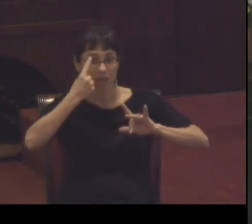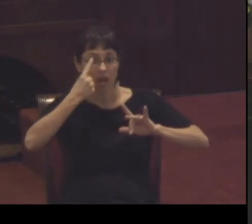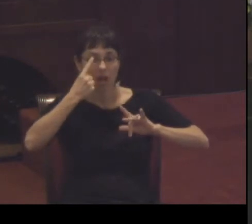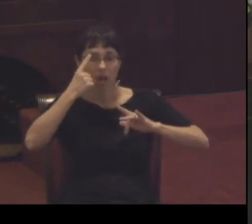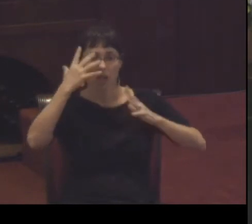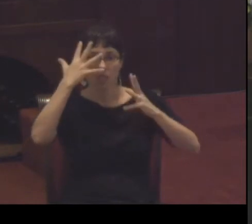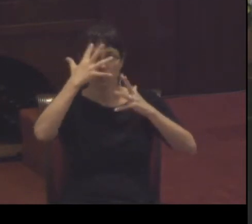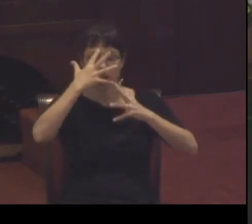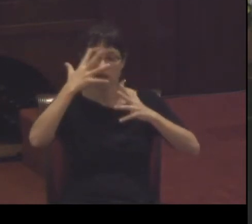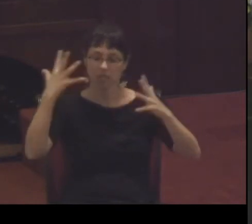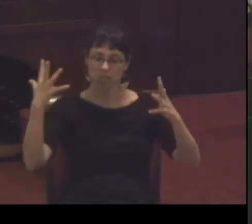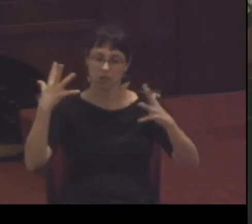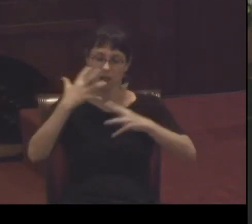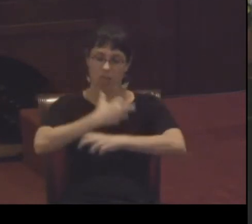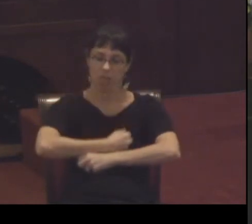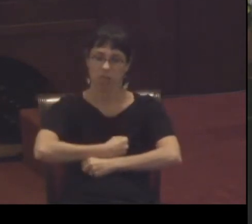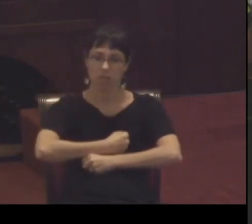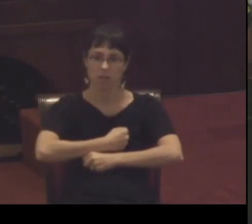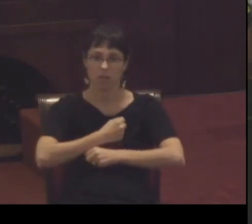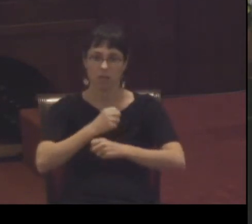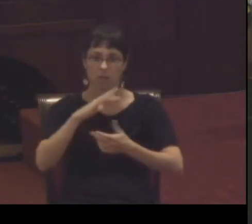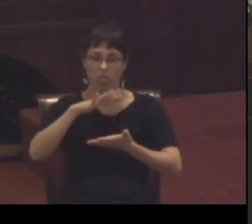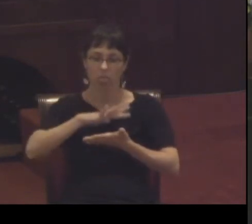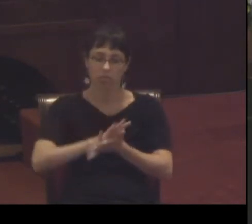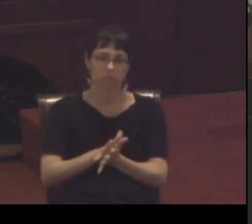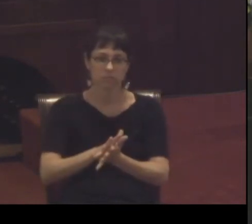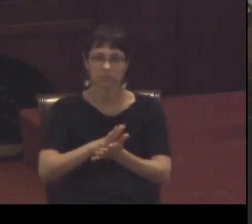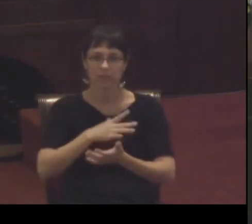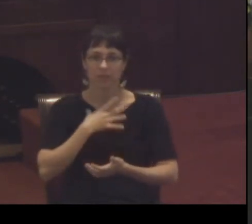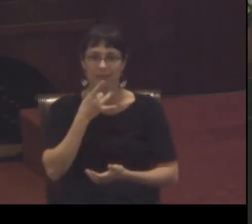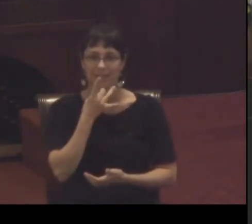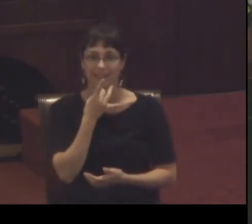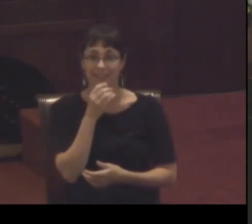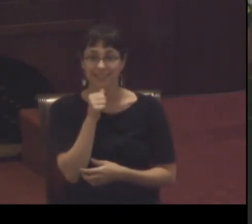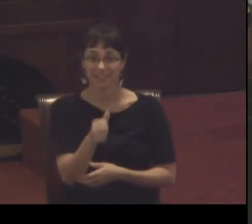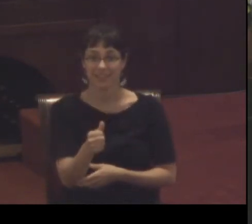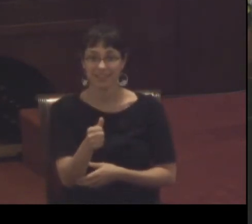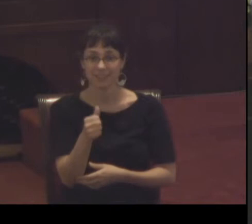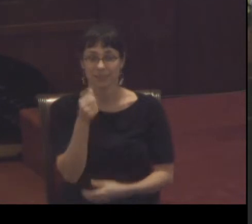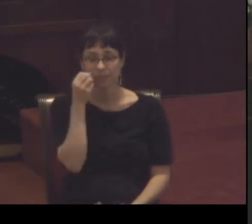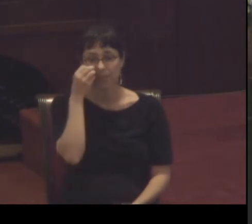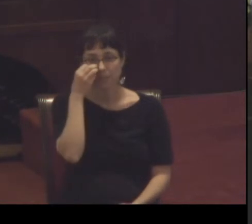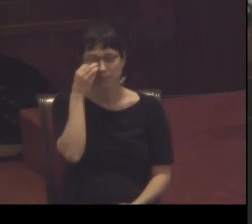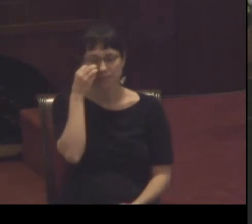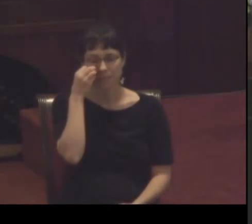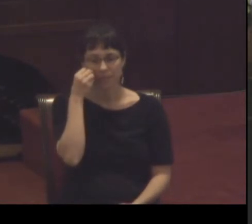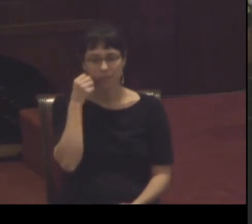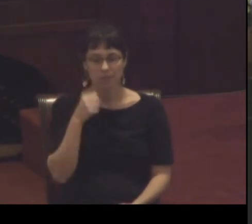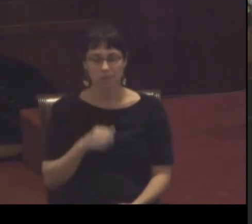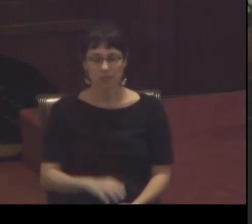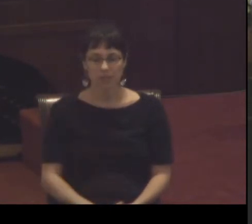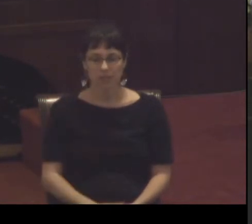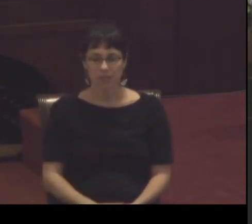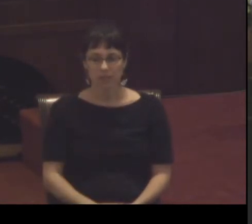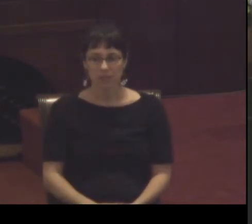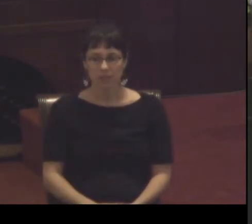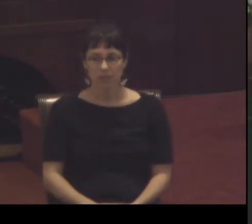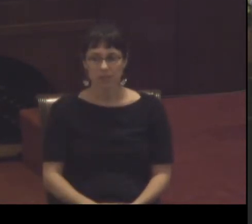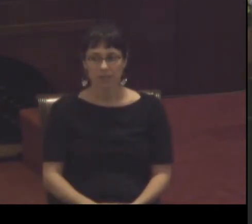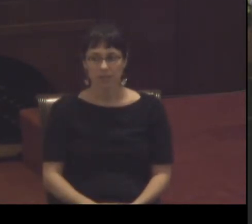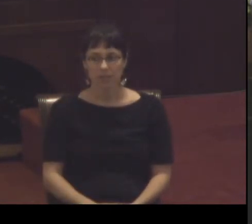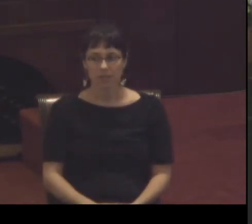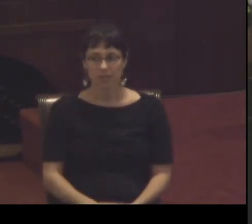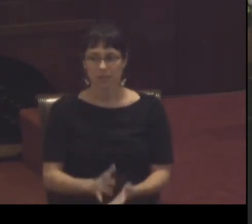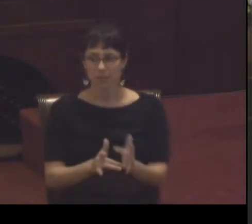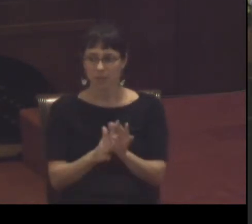you know the older version of the NIV the version that we have typically in our pews were they not sent to the binders